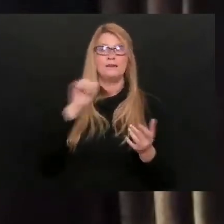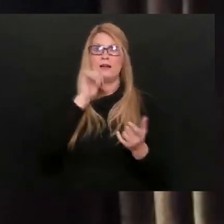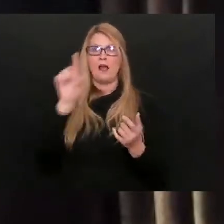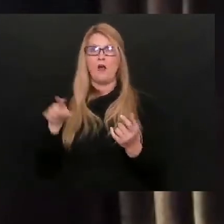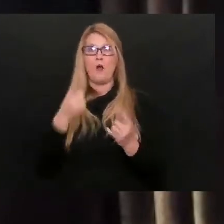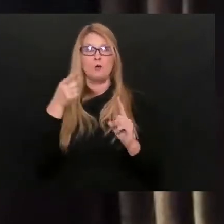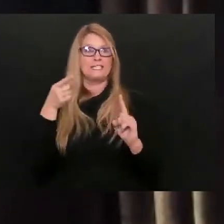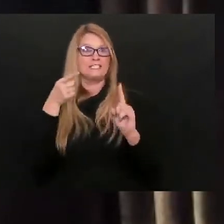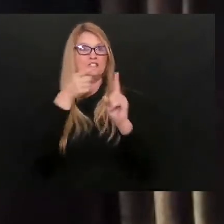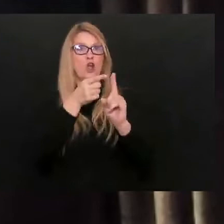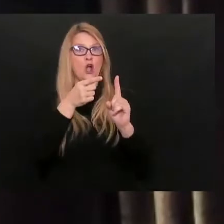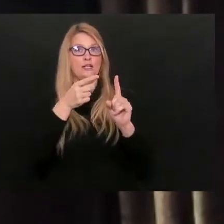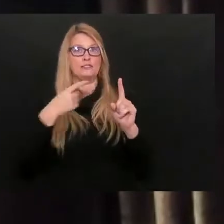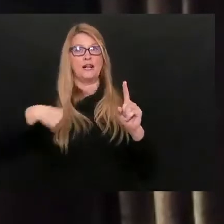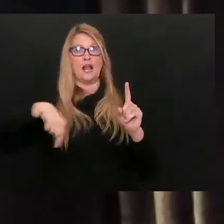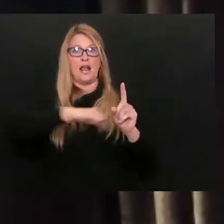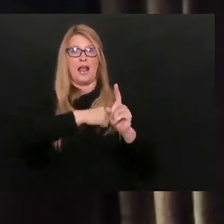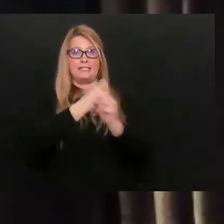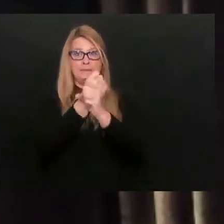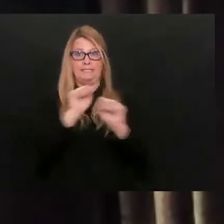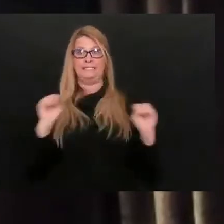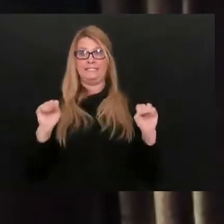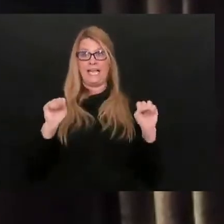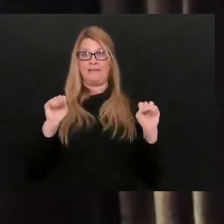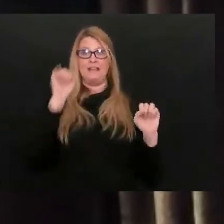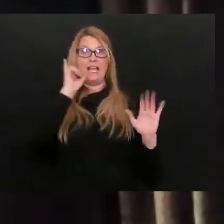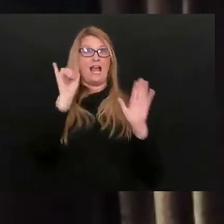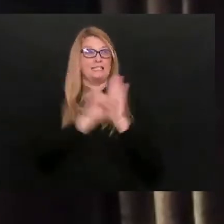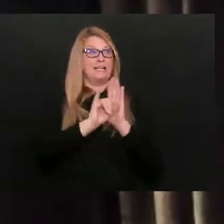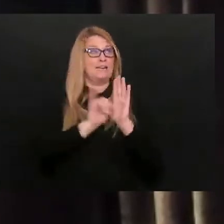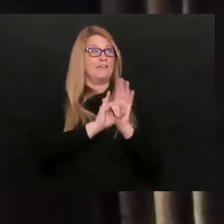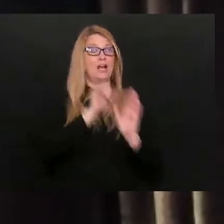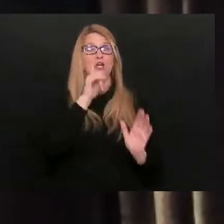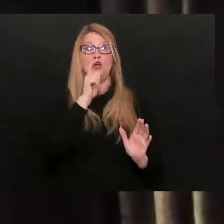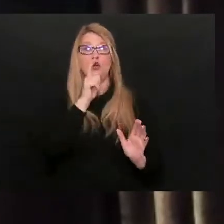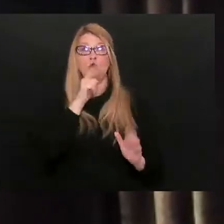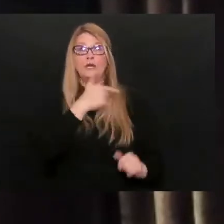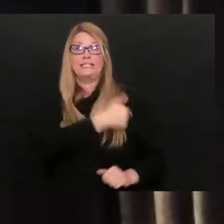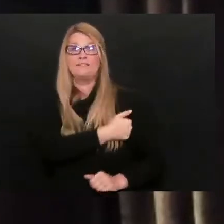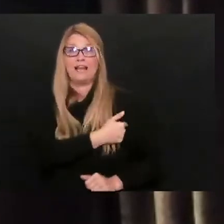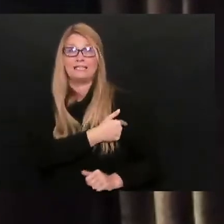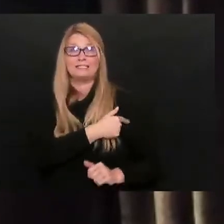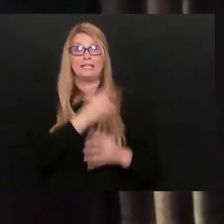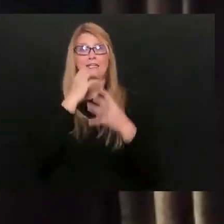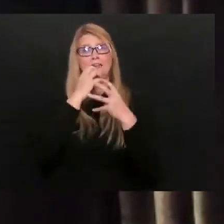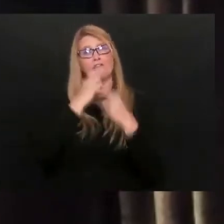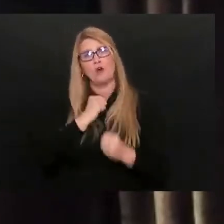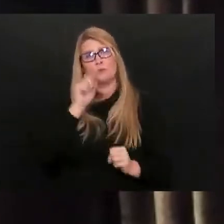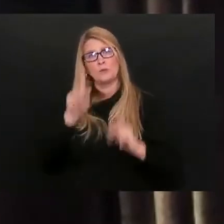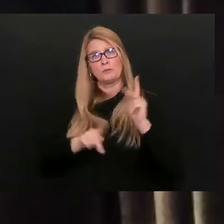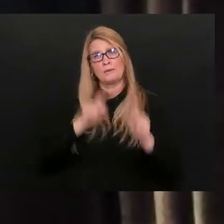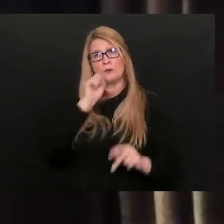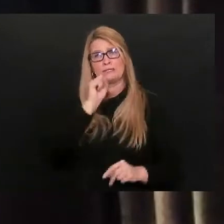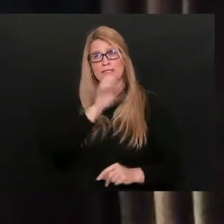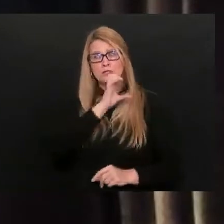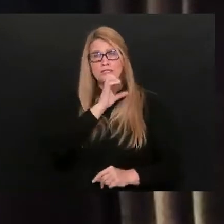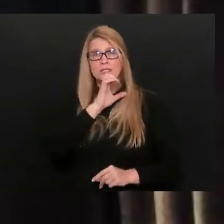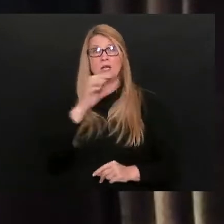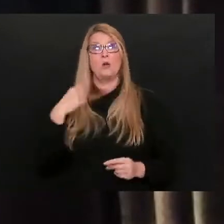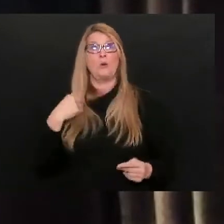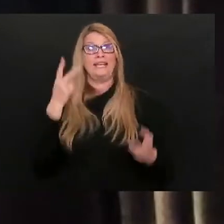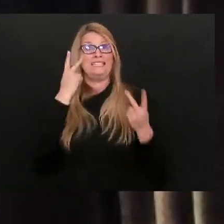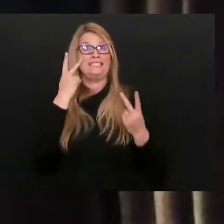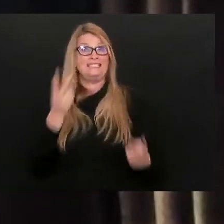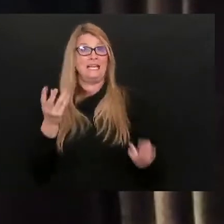disciplined efforts on identifying and vaccinating our most vulnerable people. And as we see more vaccine,